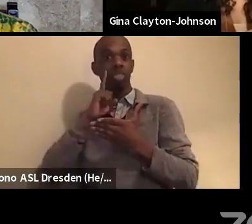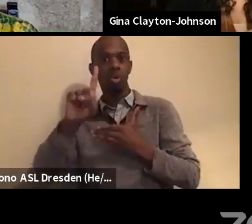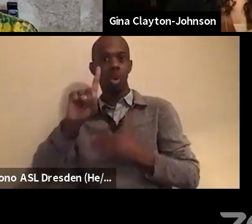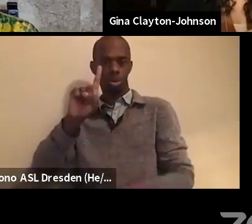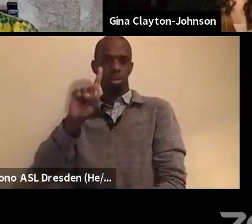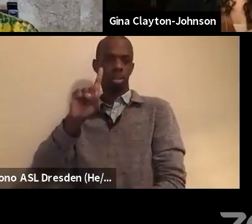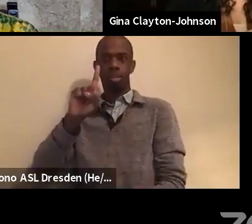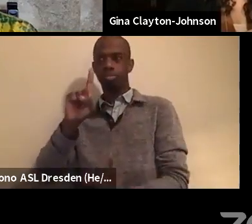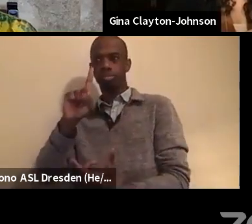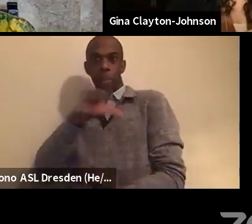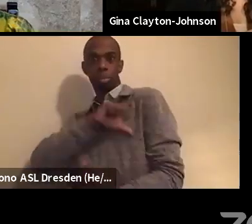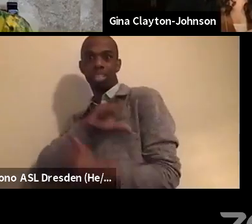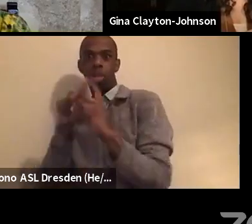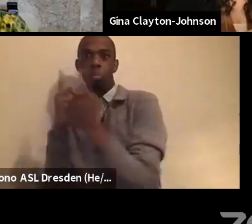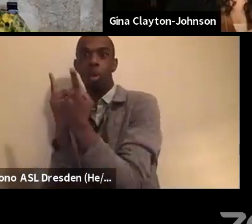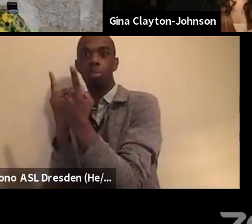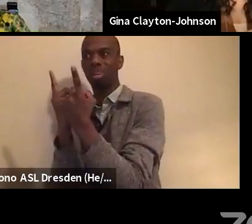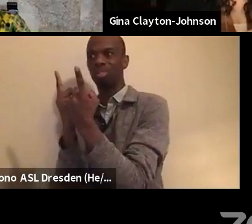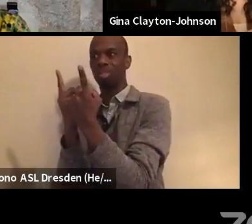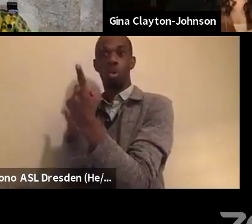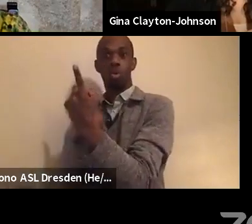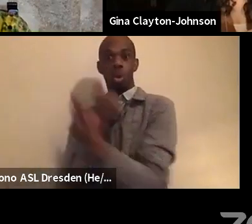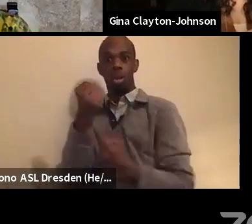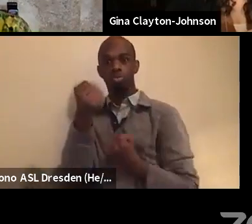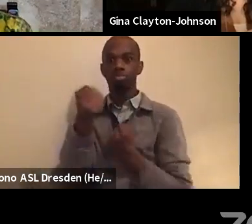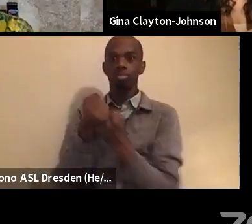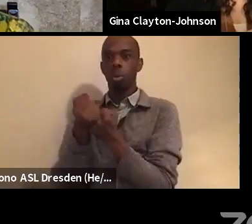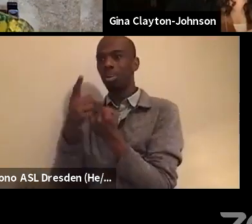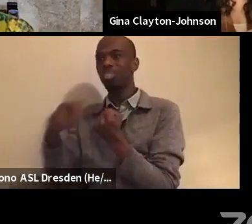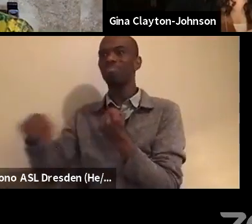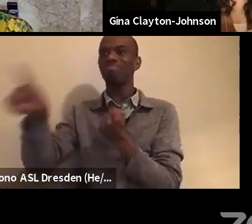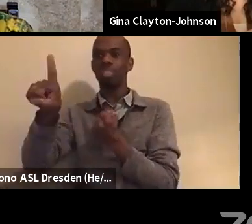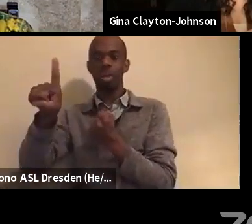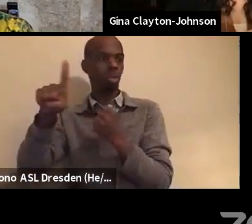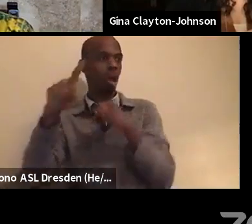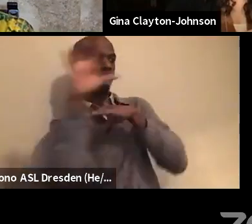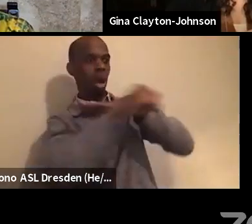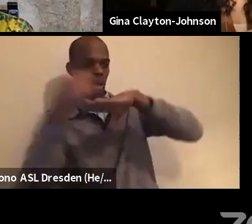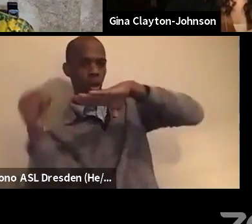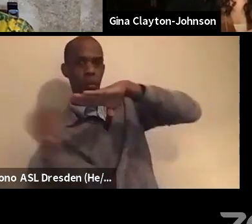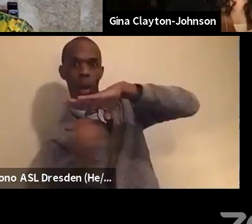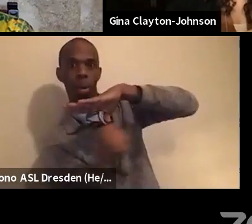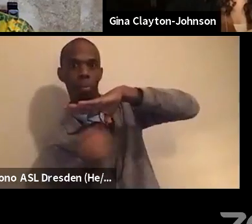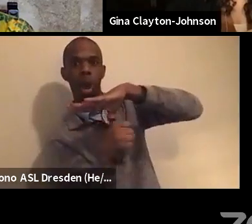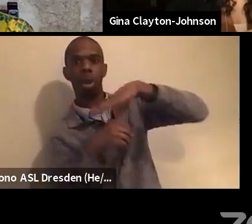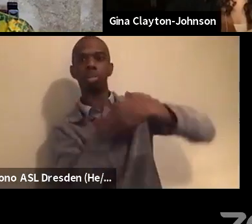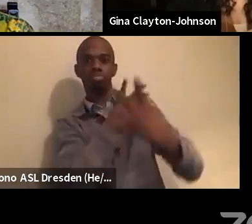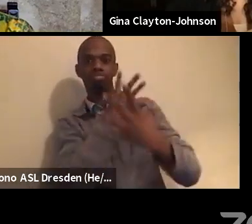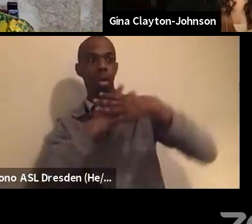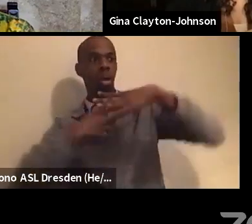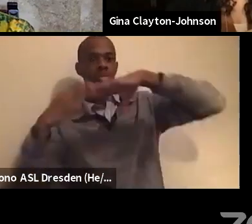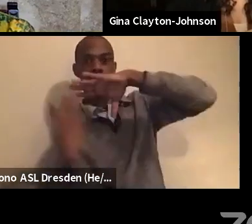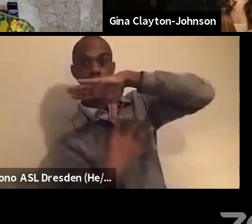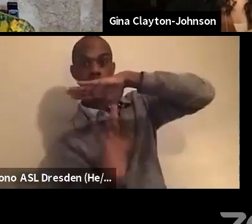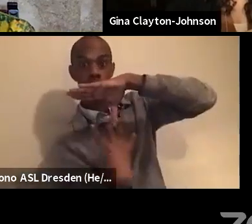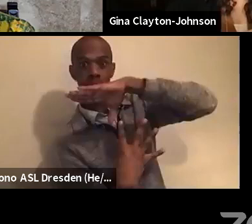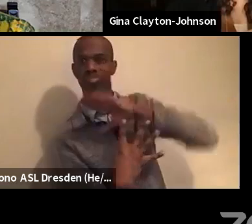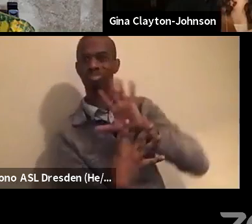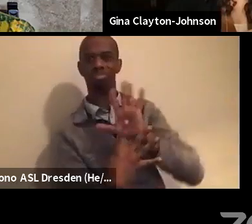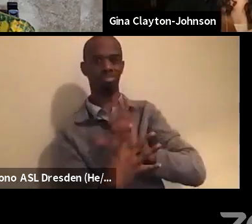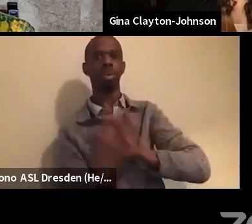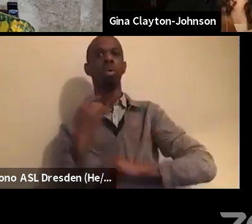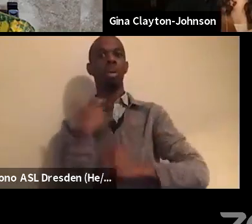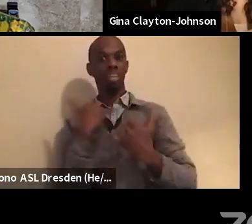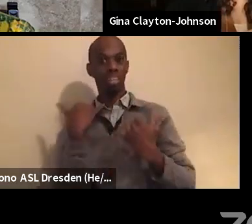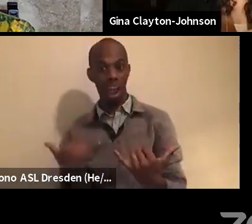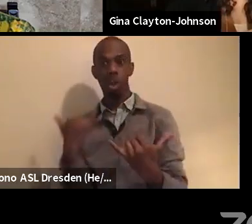I talk about this all the time, right? What are the alternatives? People having access to healthy food, people having access to